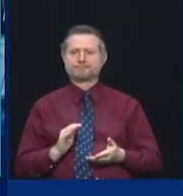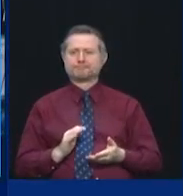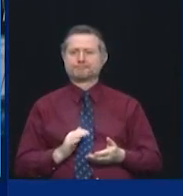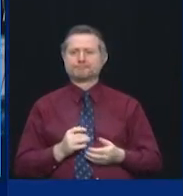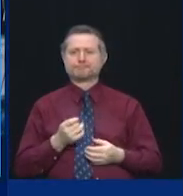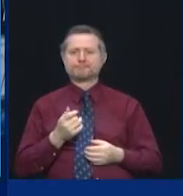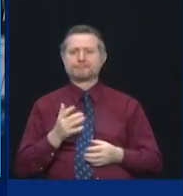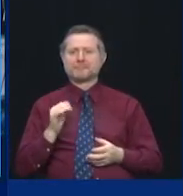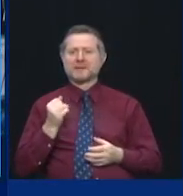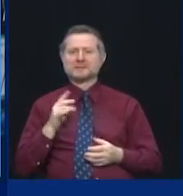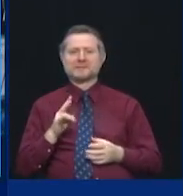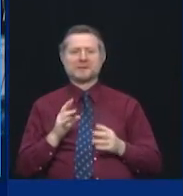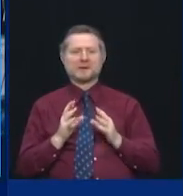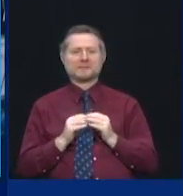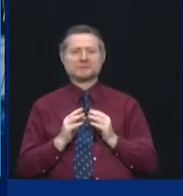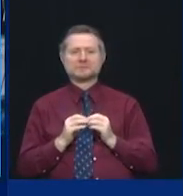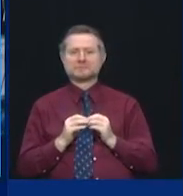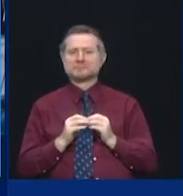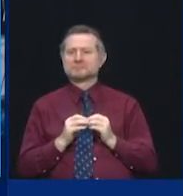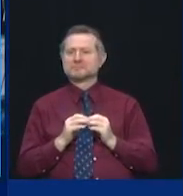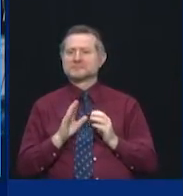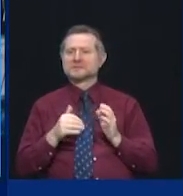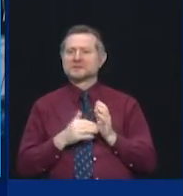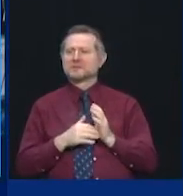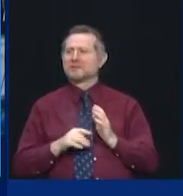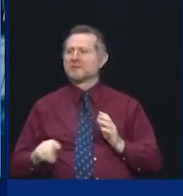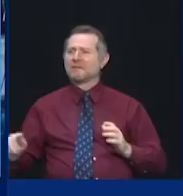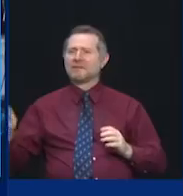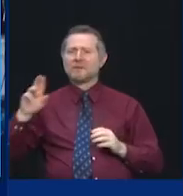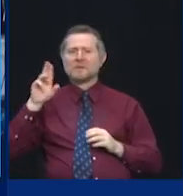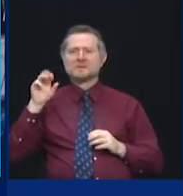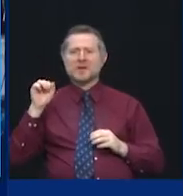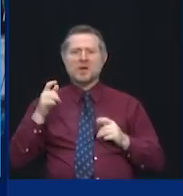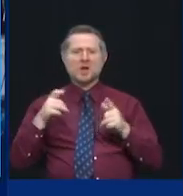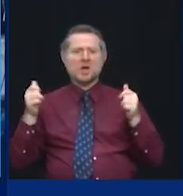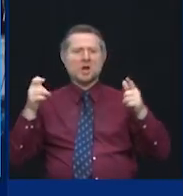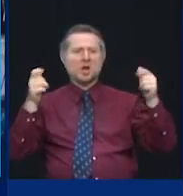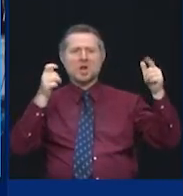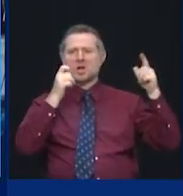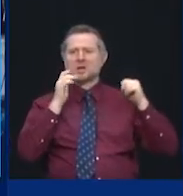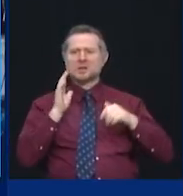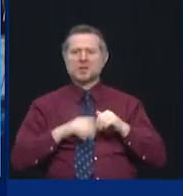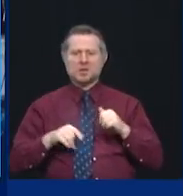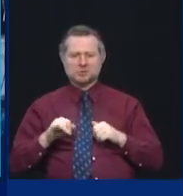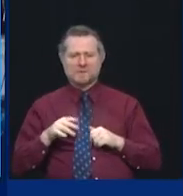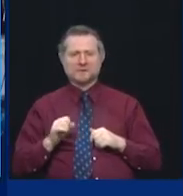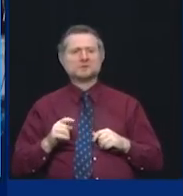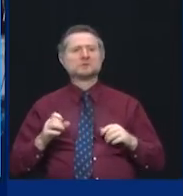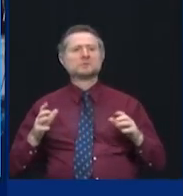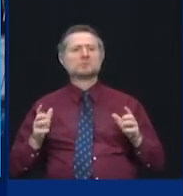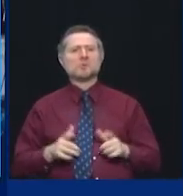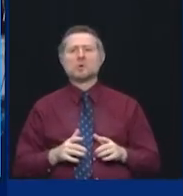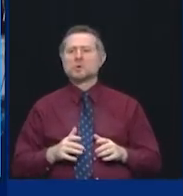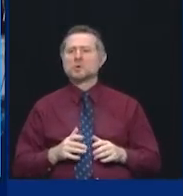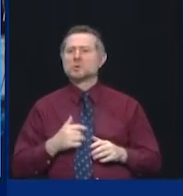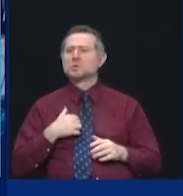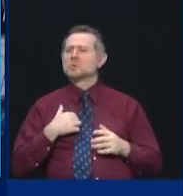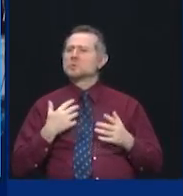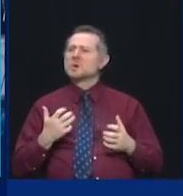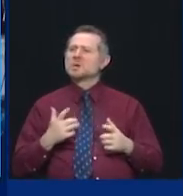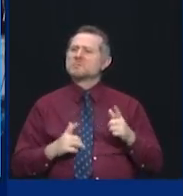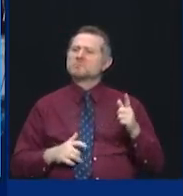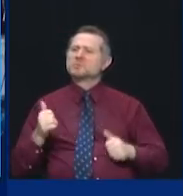country are larger. And we want to have the biggest and the best. Why? Because we're in New York.